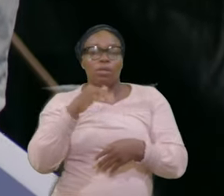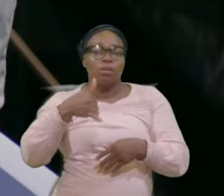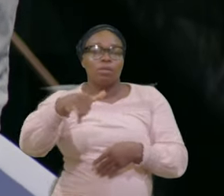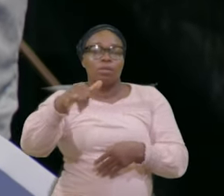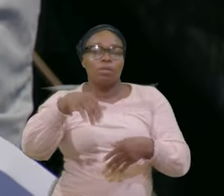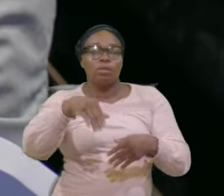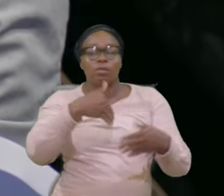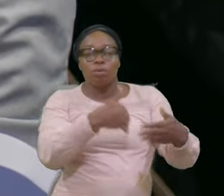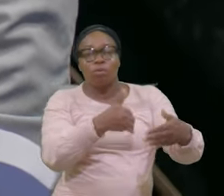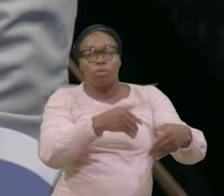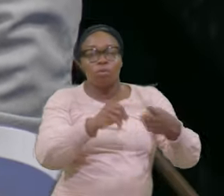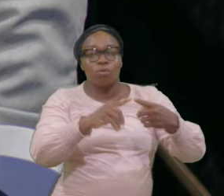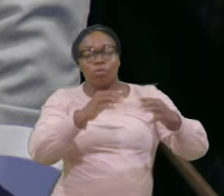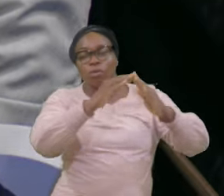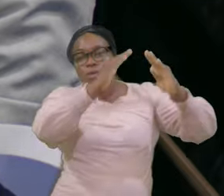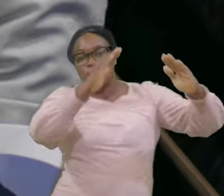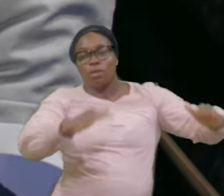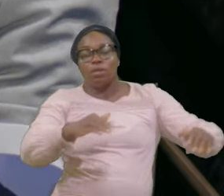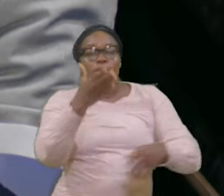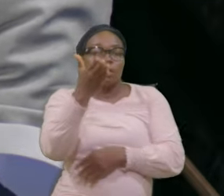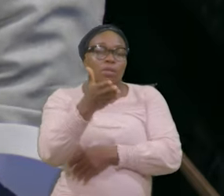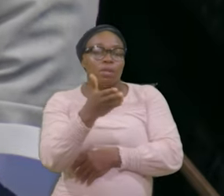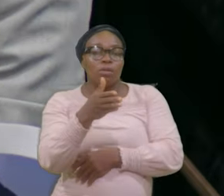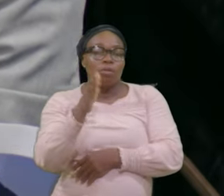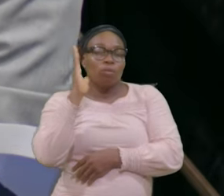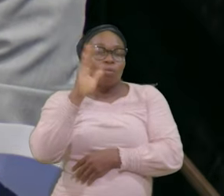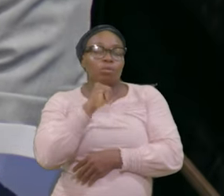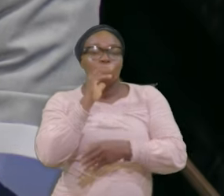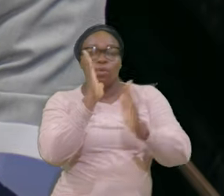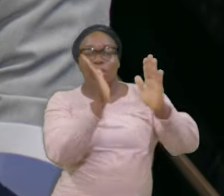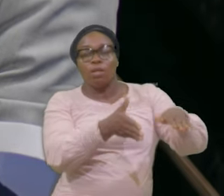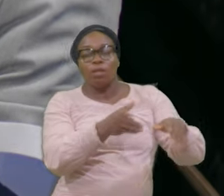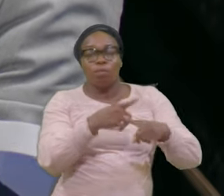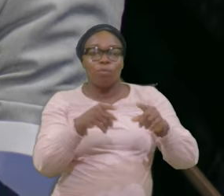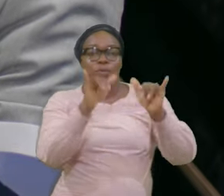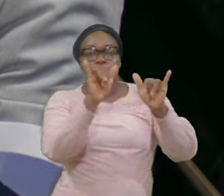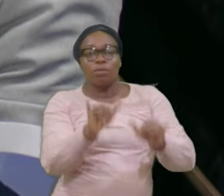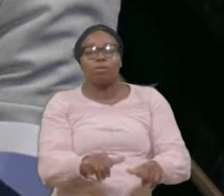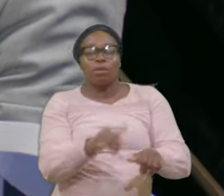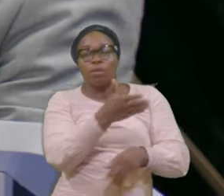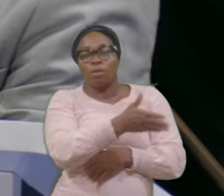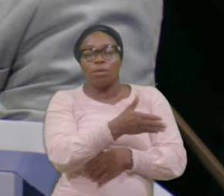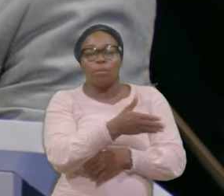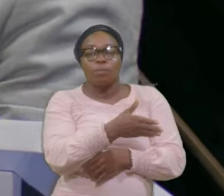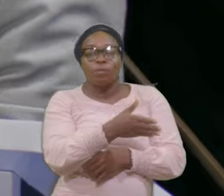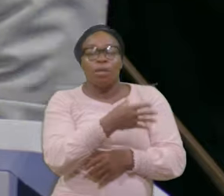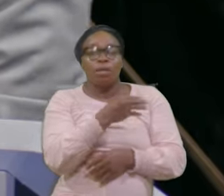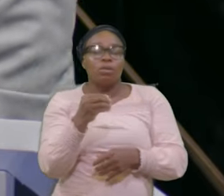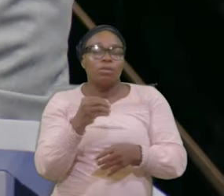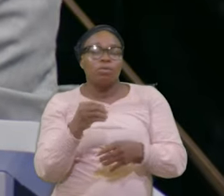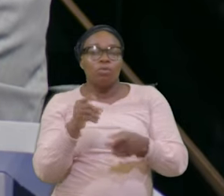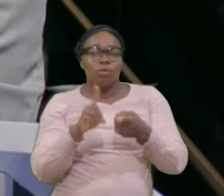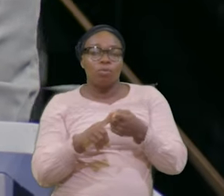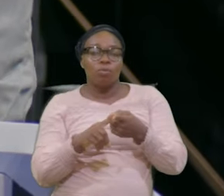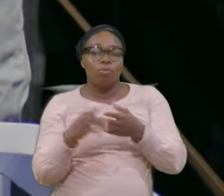Their Details You Don't Need To Live There You Stay There Because You Are Going To Bring The People God Is Going To Touch